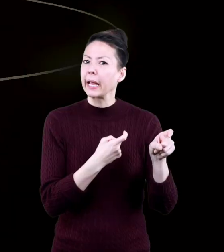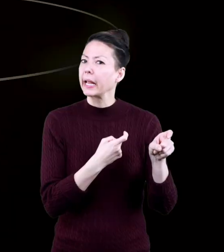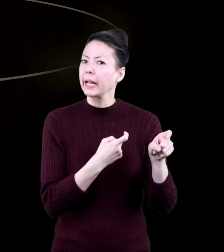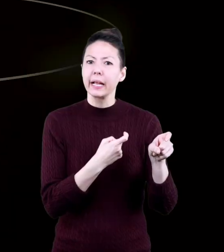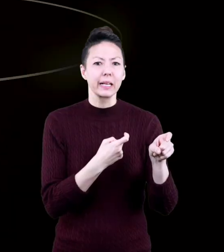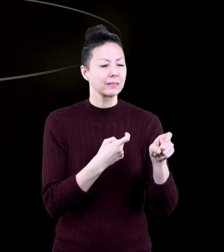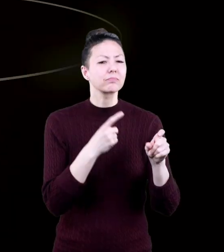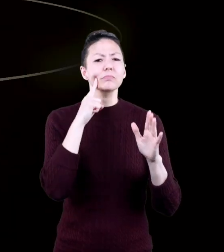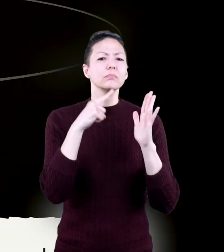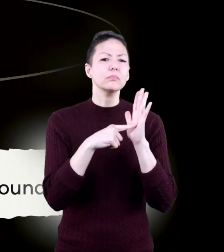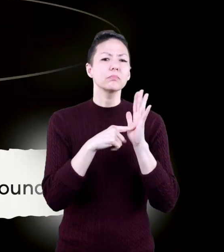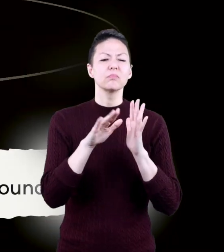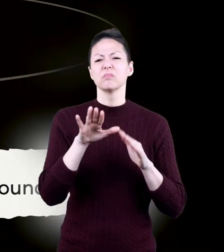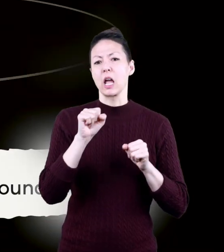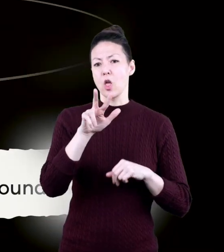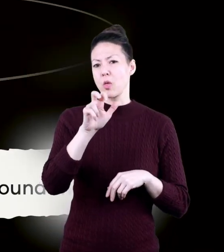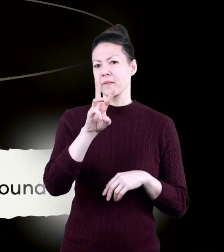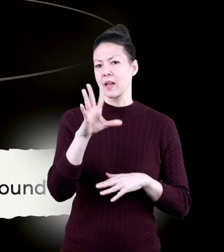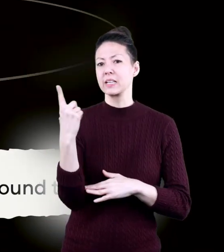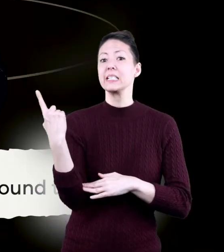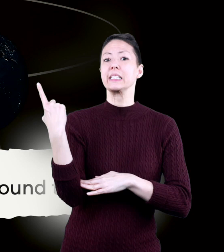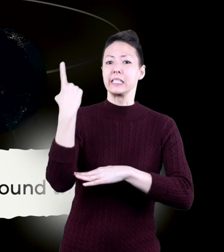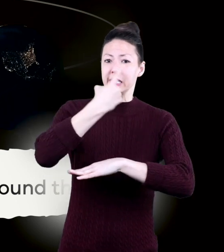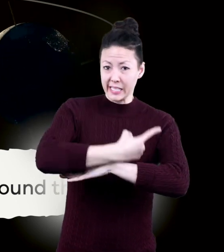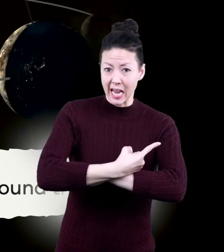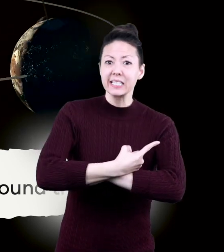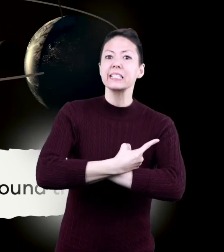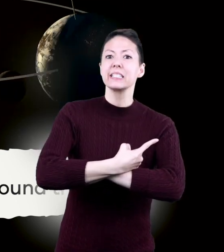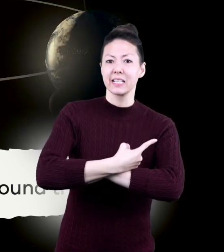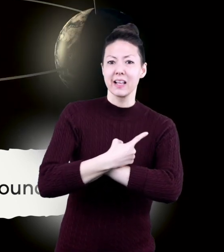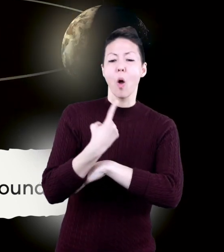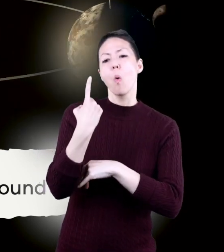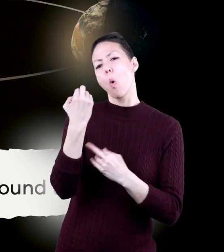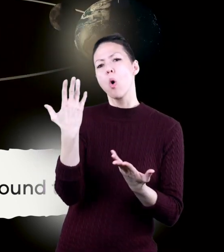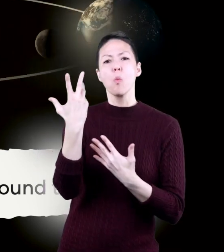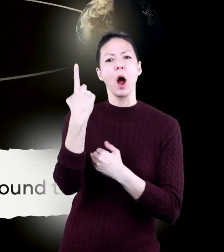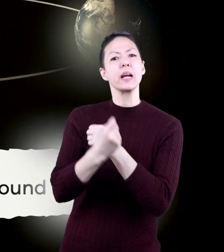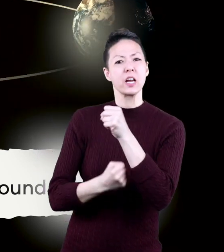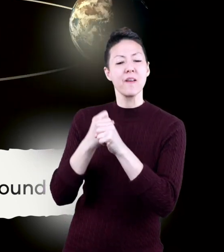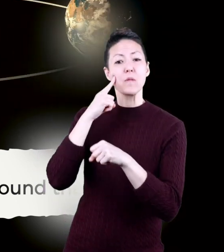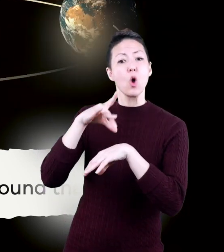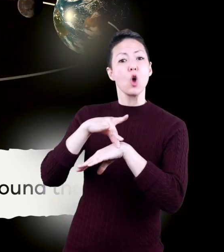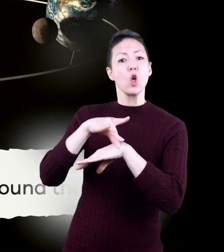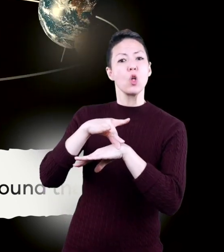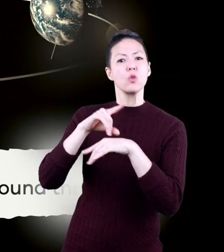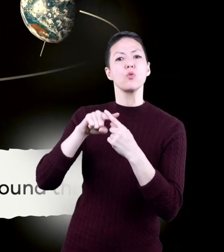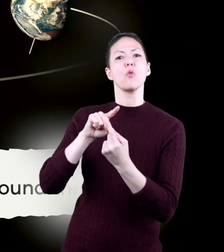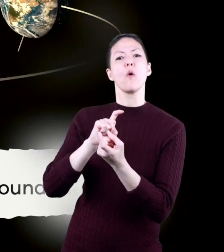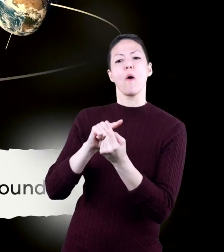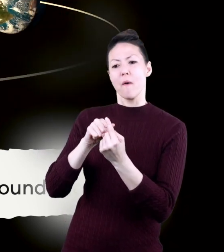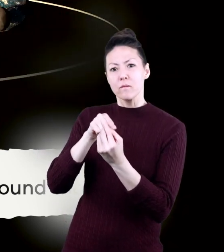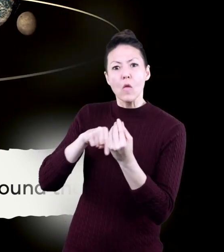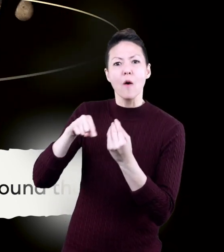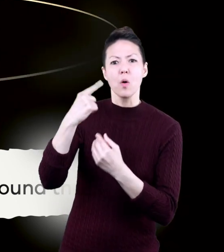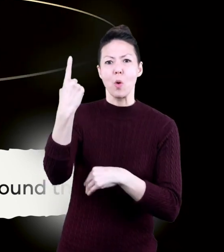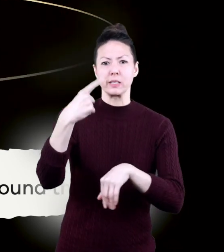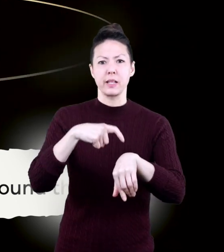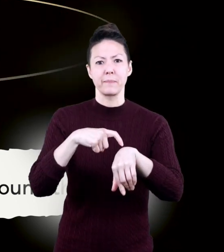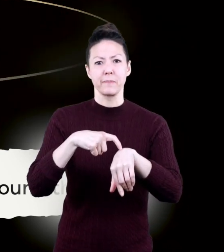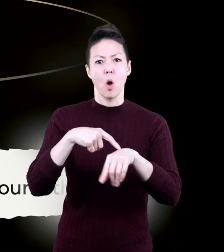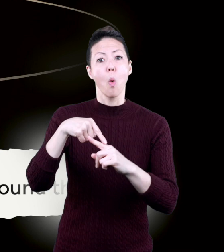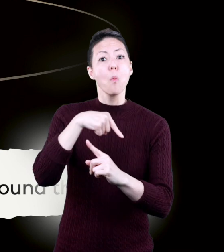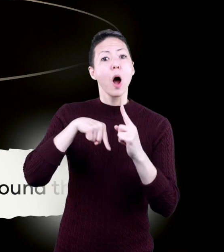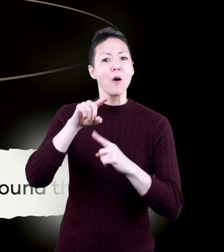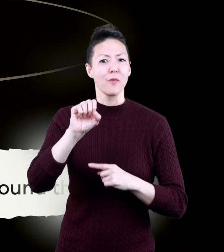For example, it takes 365 days, or one year, for the Earth to revolve just one